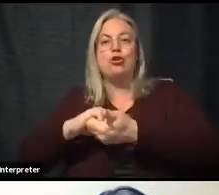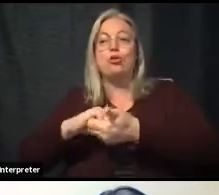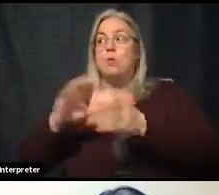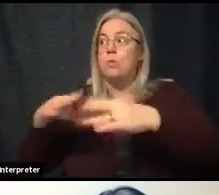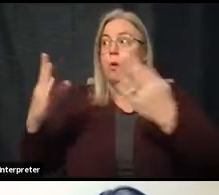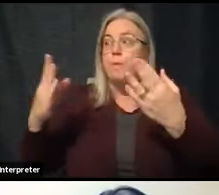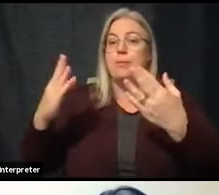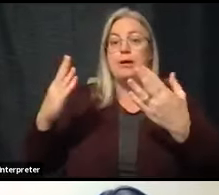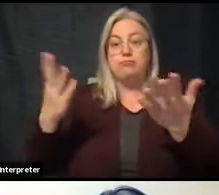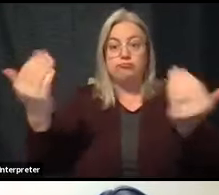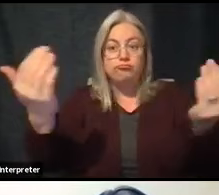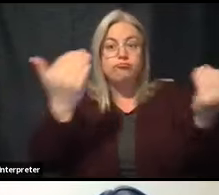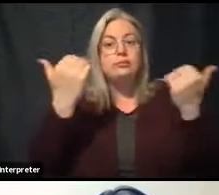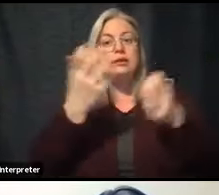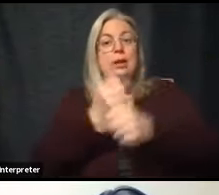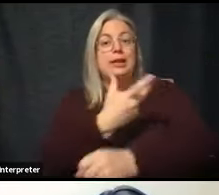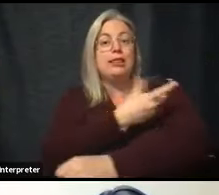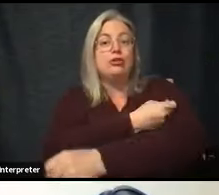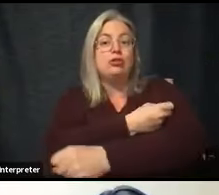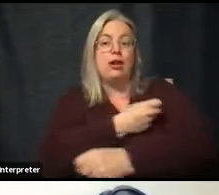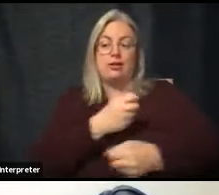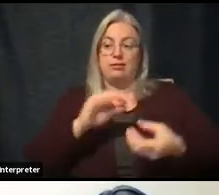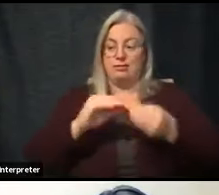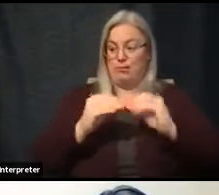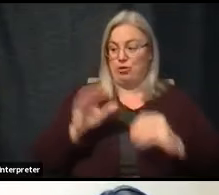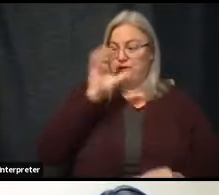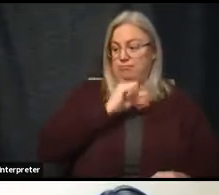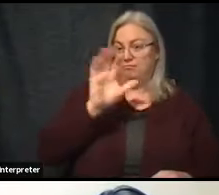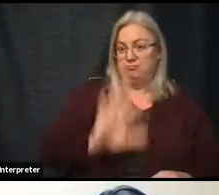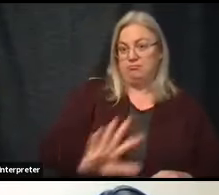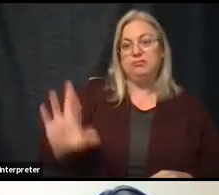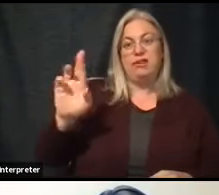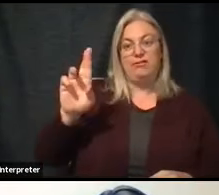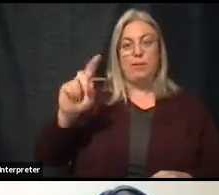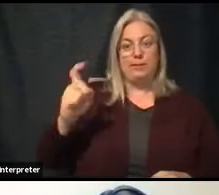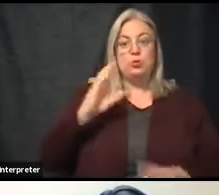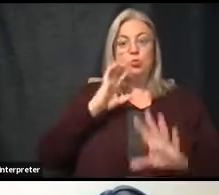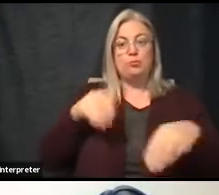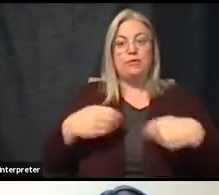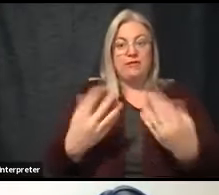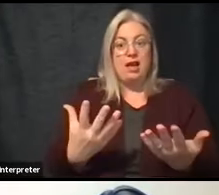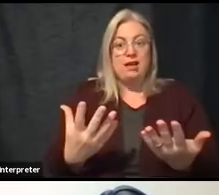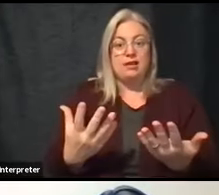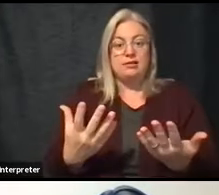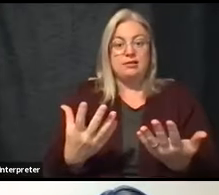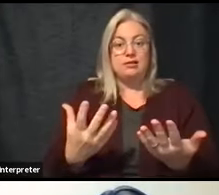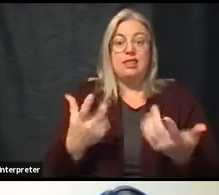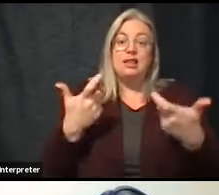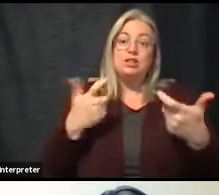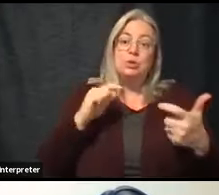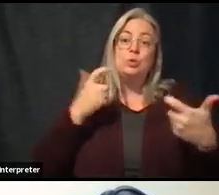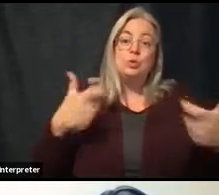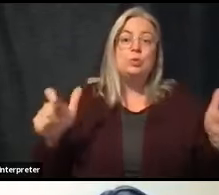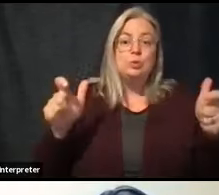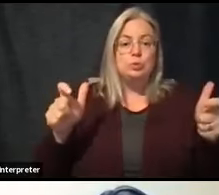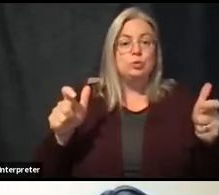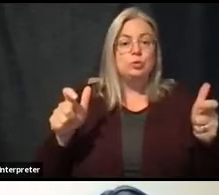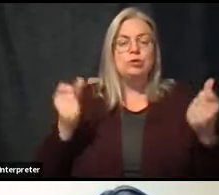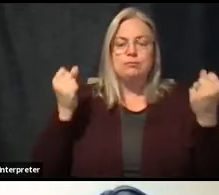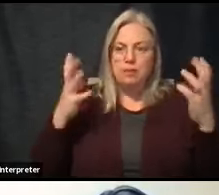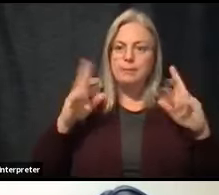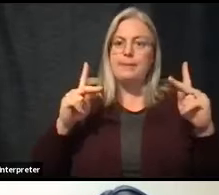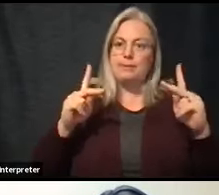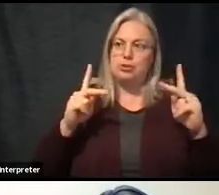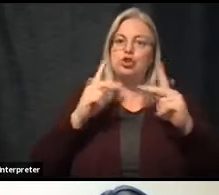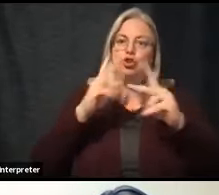estimate that pharmacists will be providing, that's big. And a lot of people should